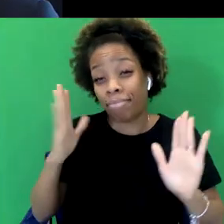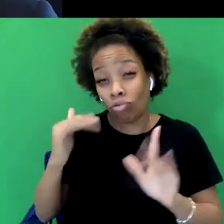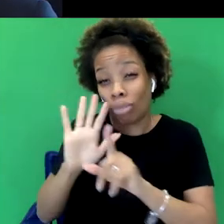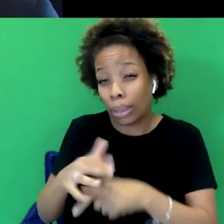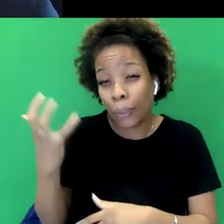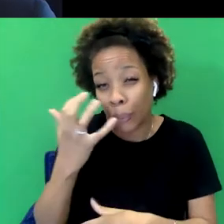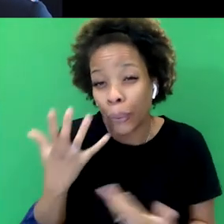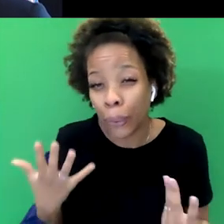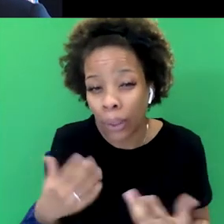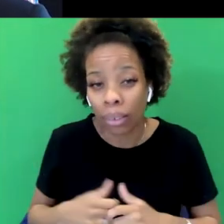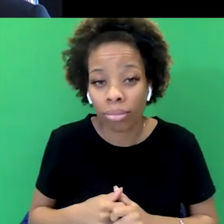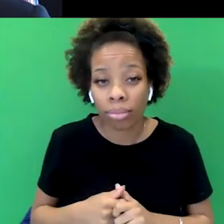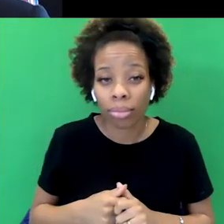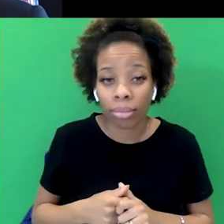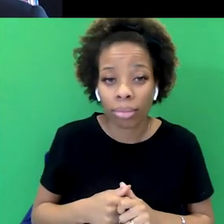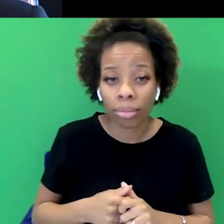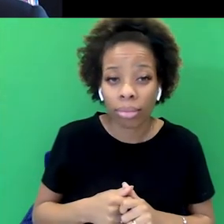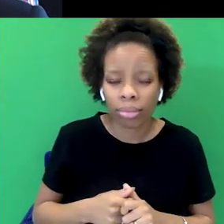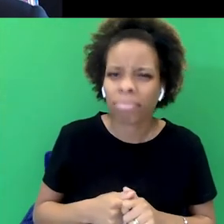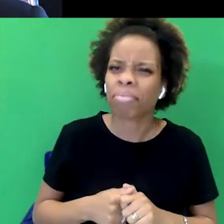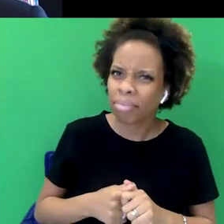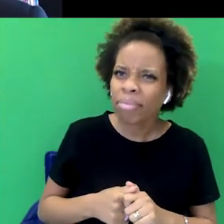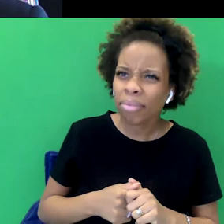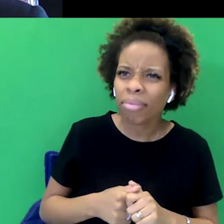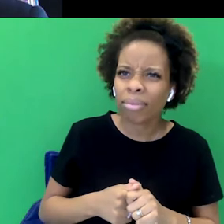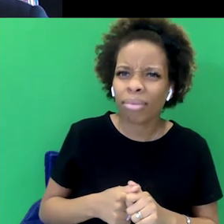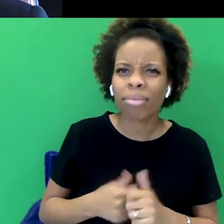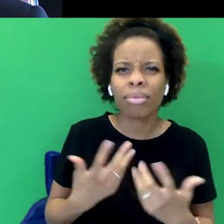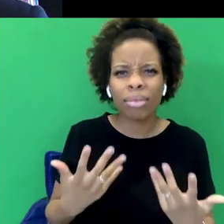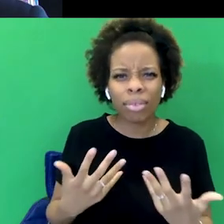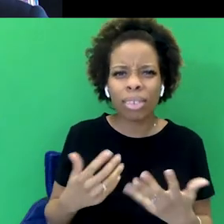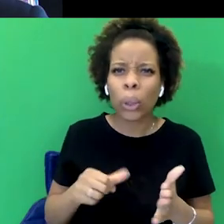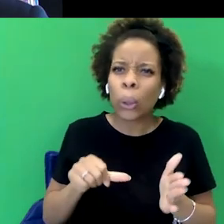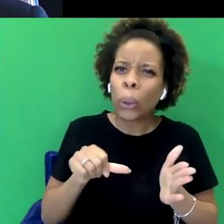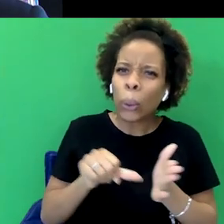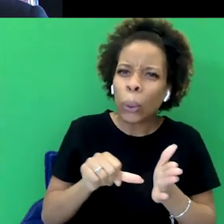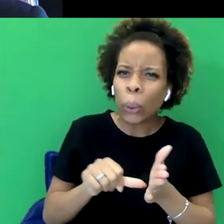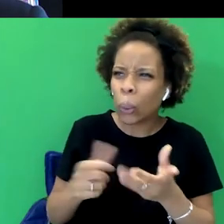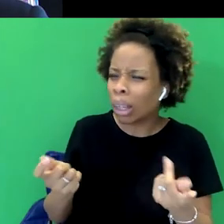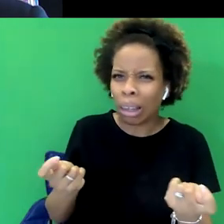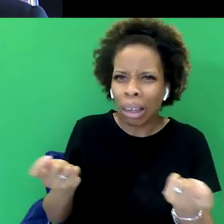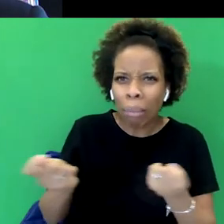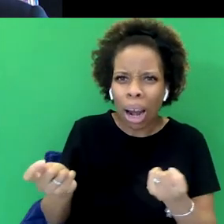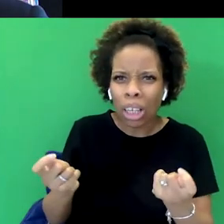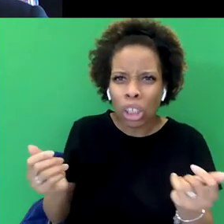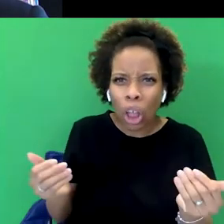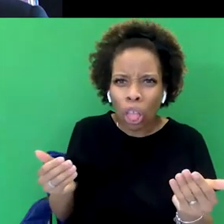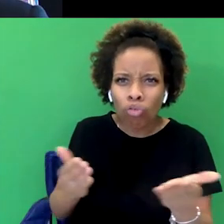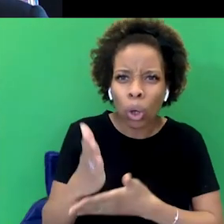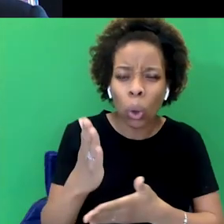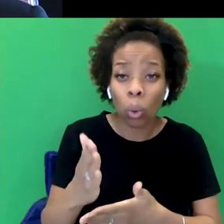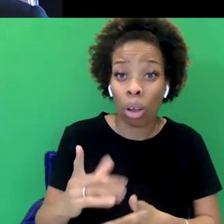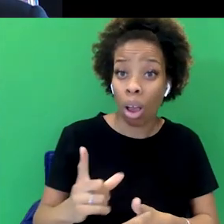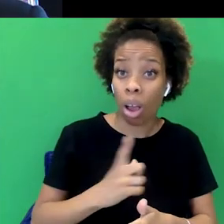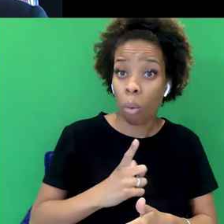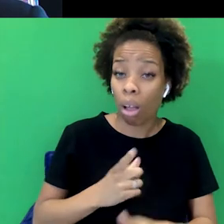one of those things that's also very hard to counter, because then, as a person of colour, then you're told, oh, you know, are